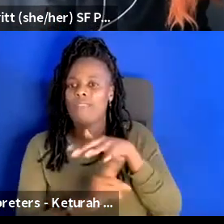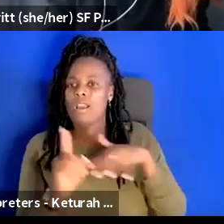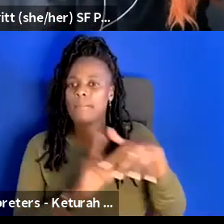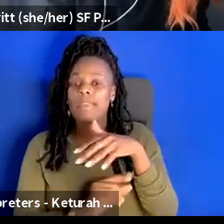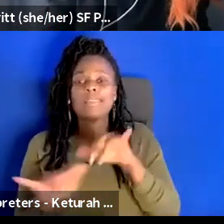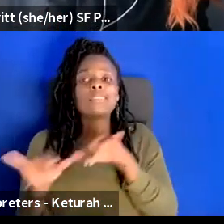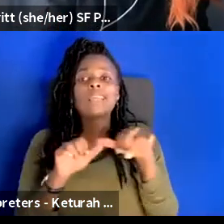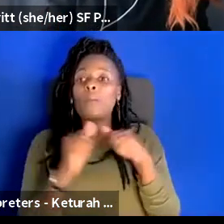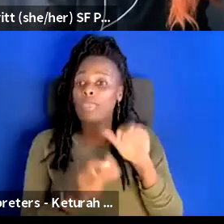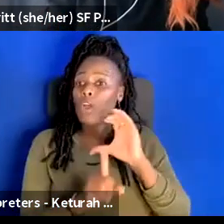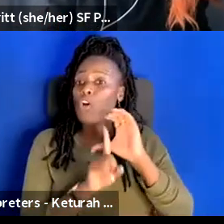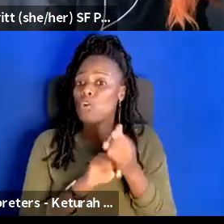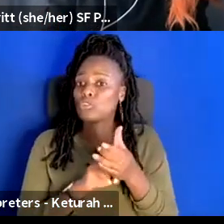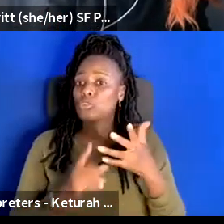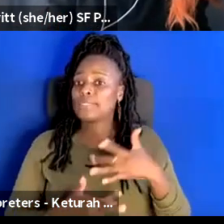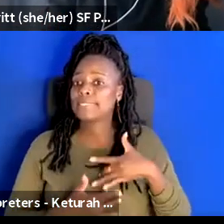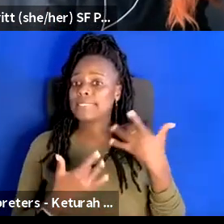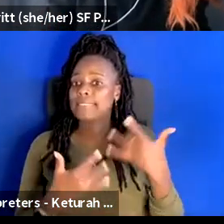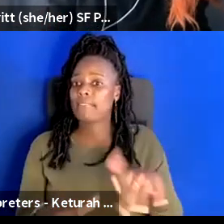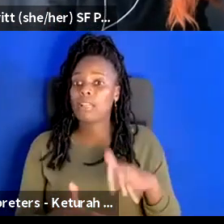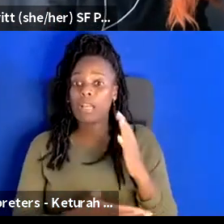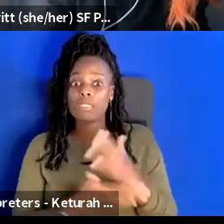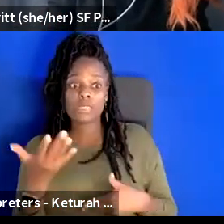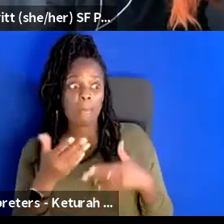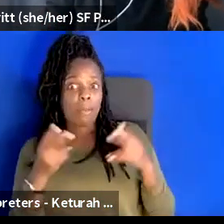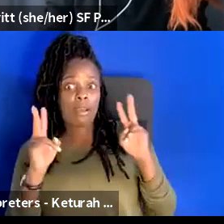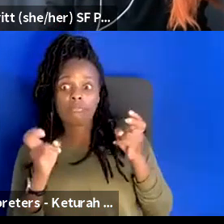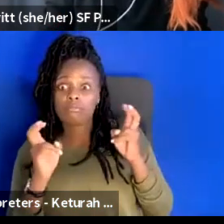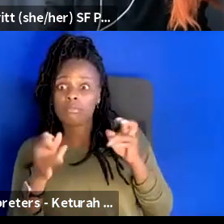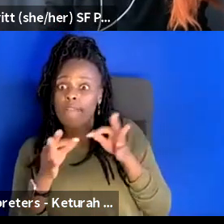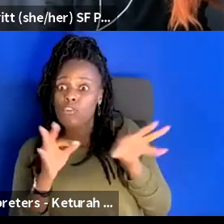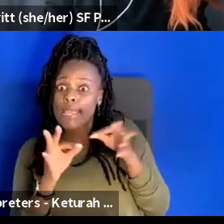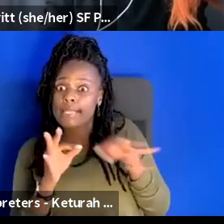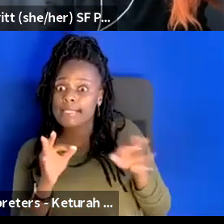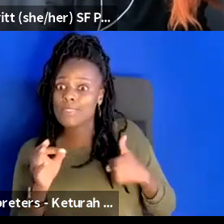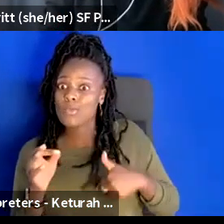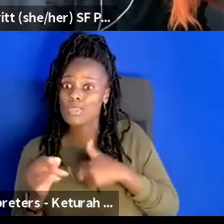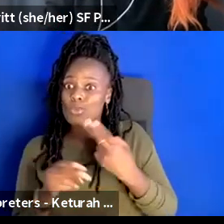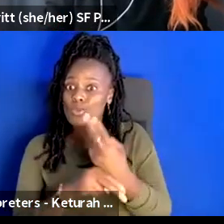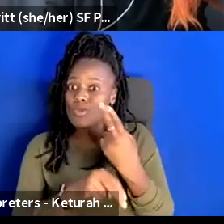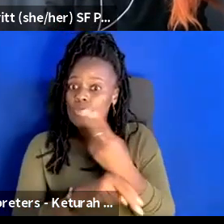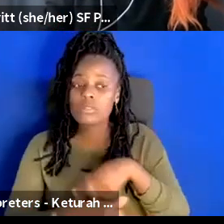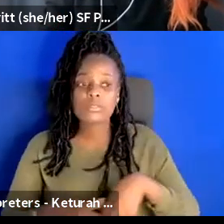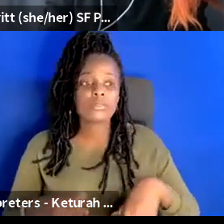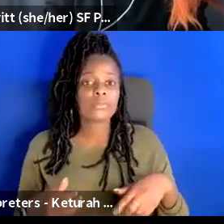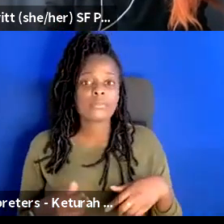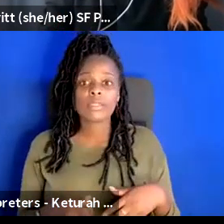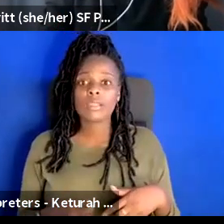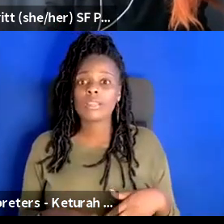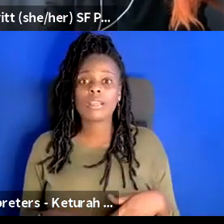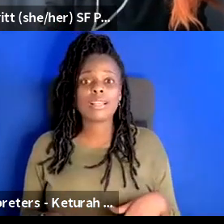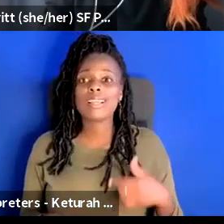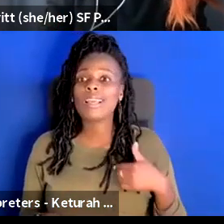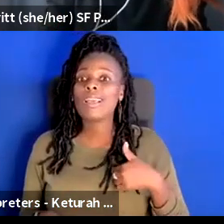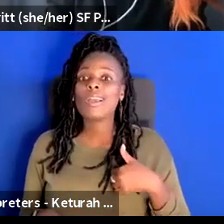cultural sensitivities and there are certain phrases that we use when we're discussing we're very uh we are very biological we are very